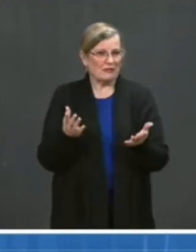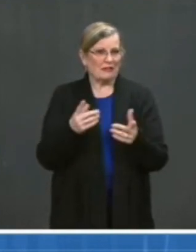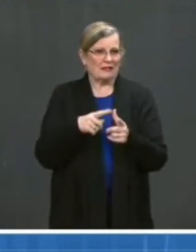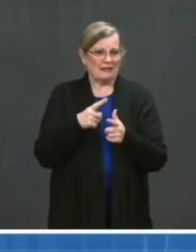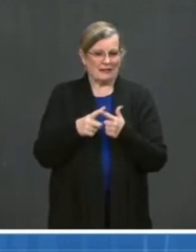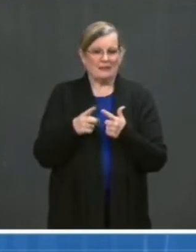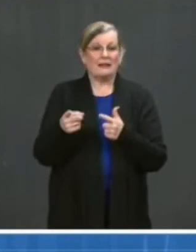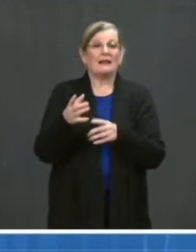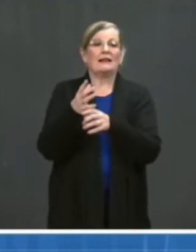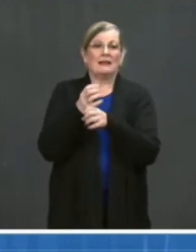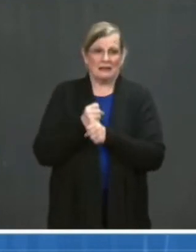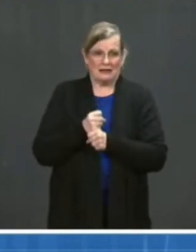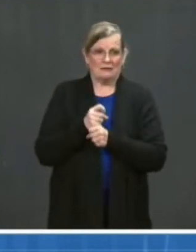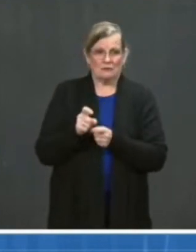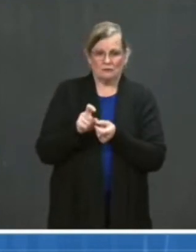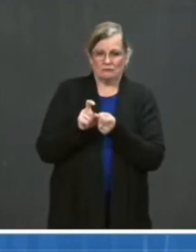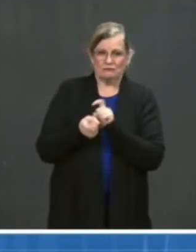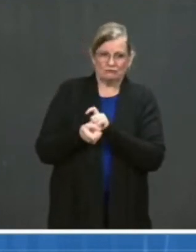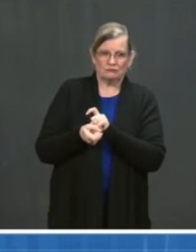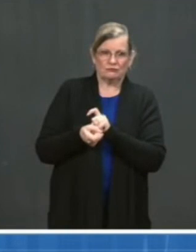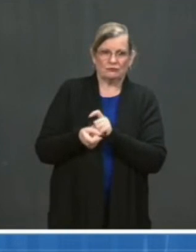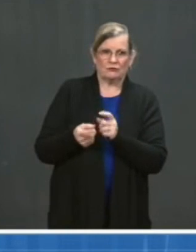Stephanie Ebbs at ABC News.